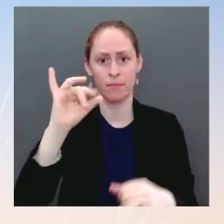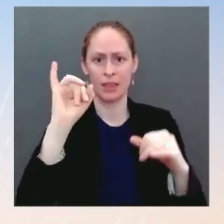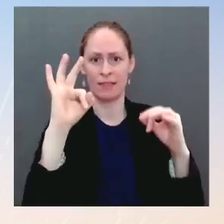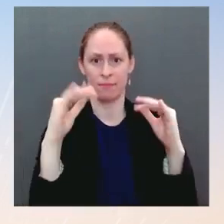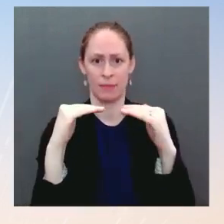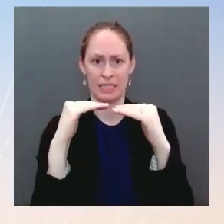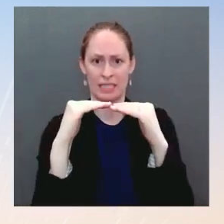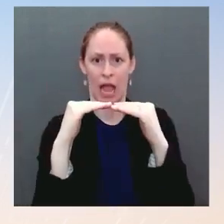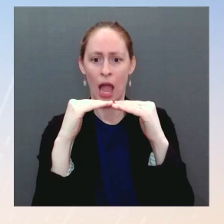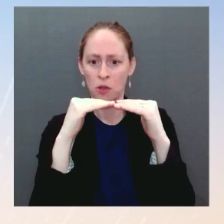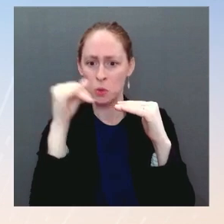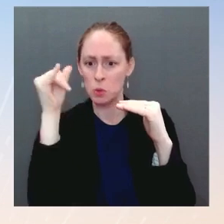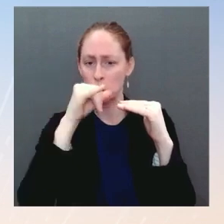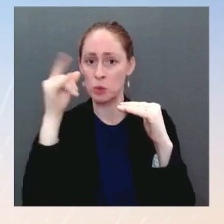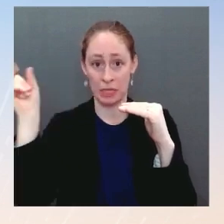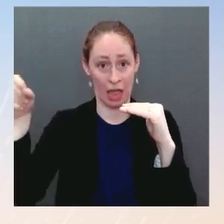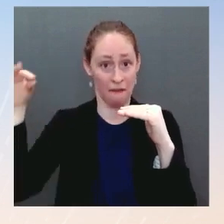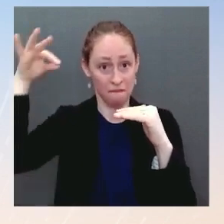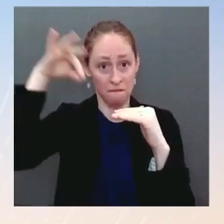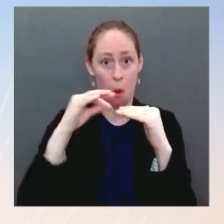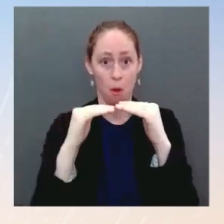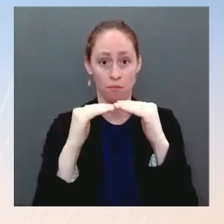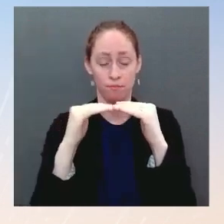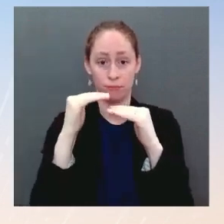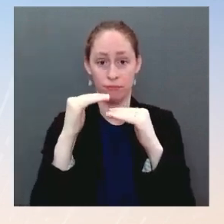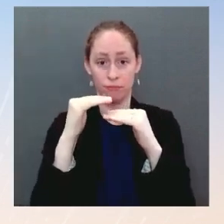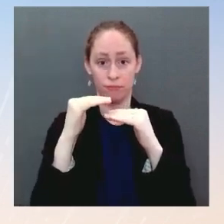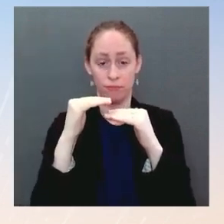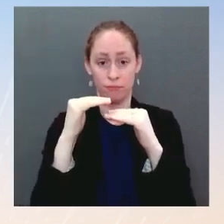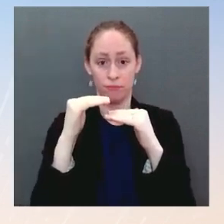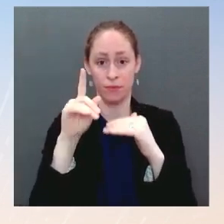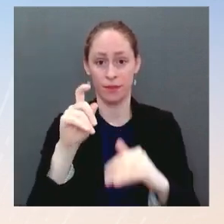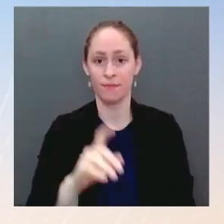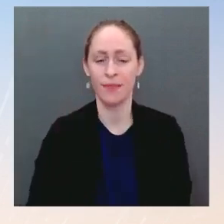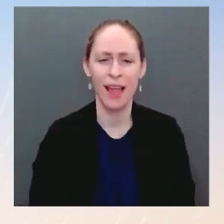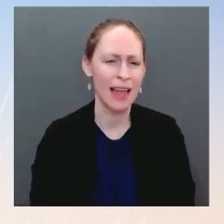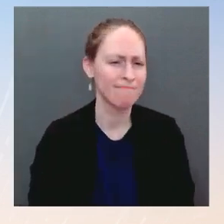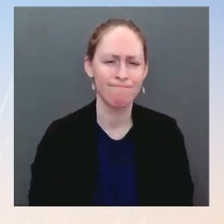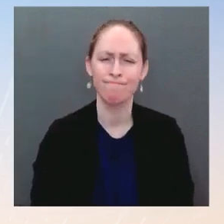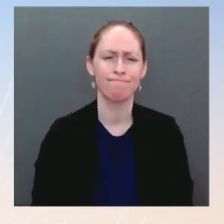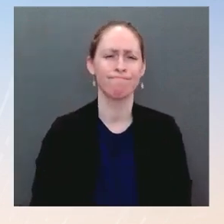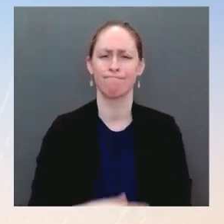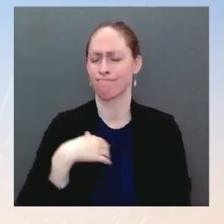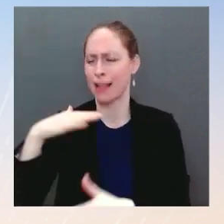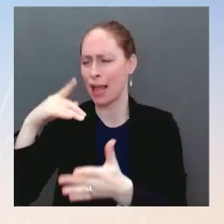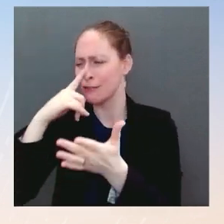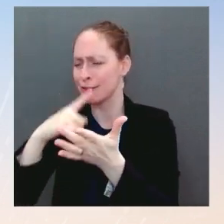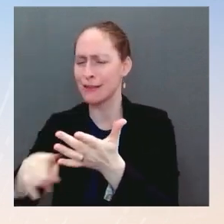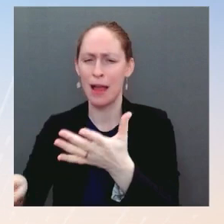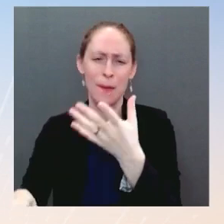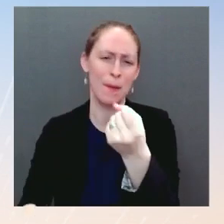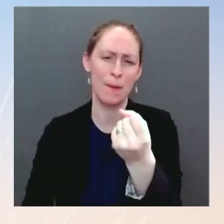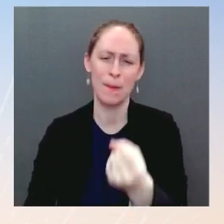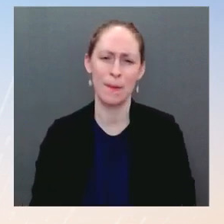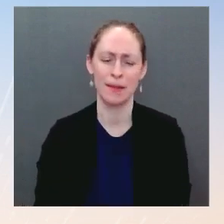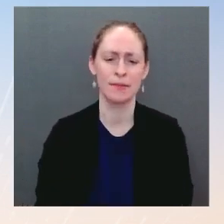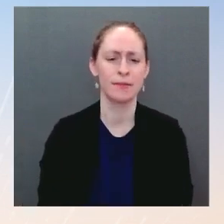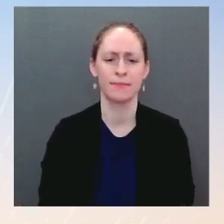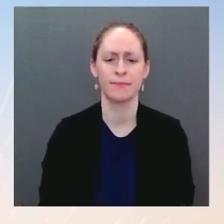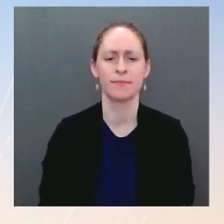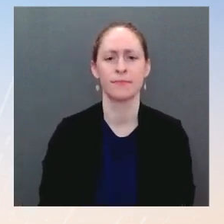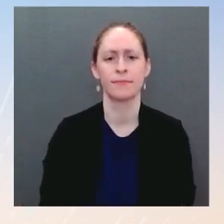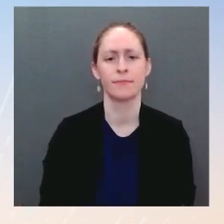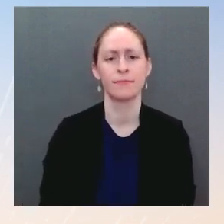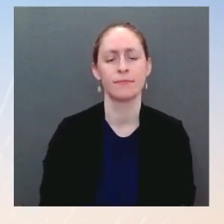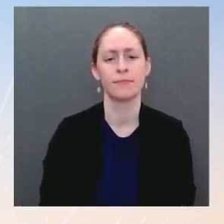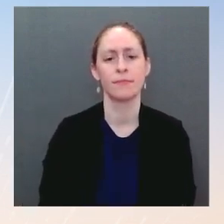And I'm sorry, I apologize for not getting back to you on that. Go ahead, Ed. The Just wanted to clarify one thing you said to Darlene, that he's been reviewing bios of Justice's